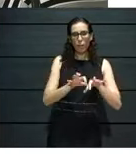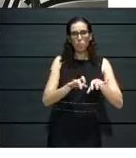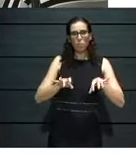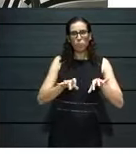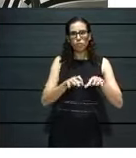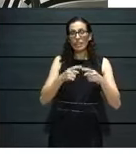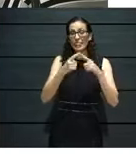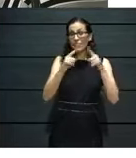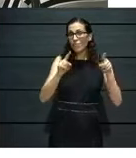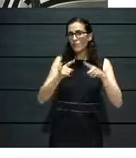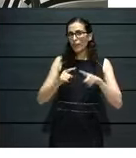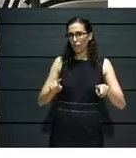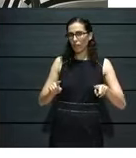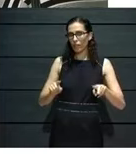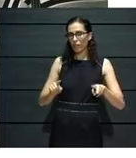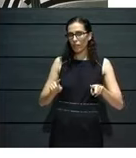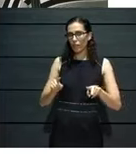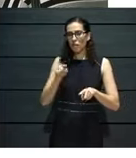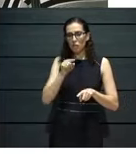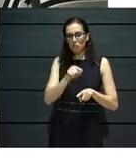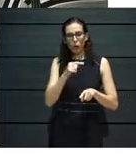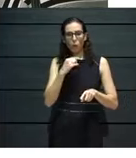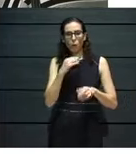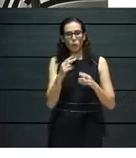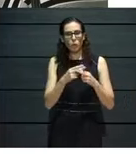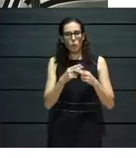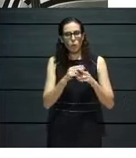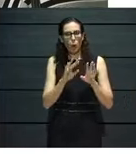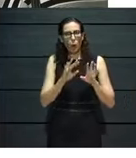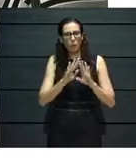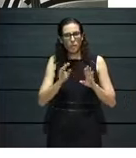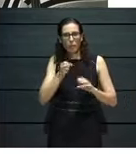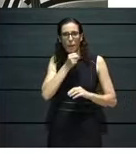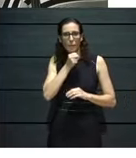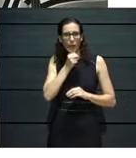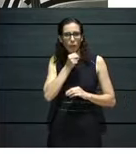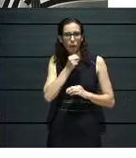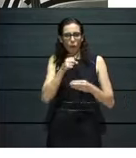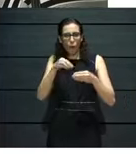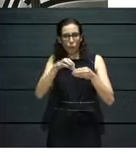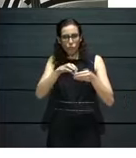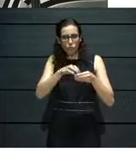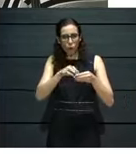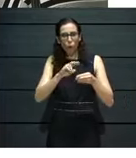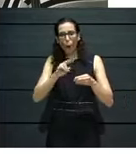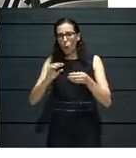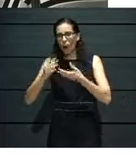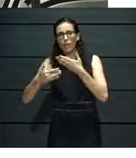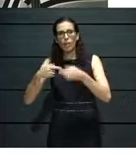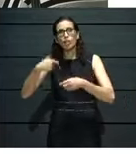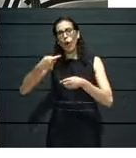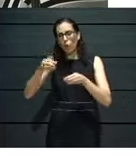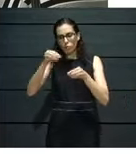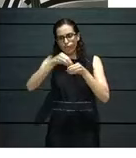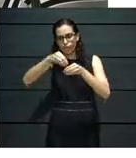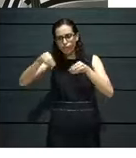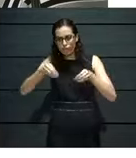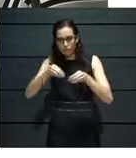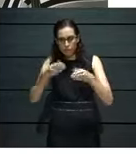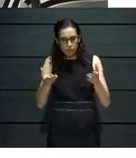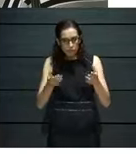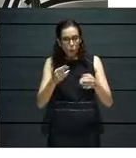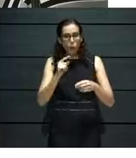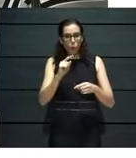that work using simple microphone pickups and other bits and pieces in a workshop